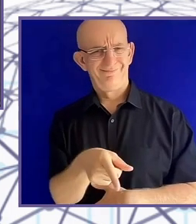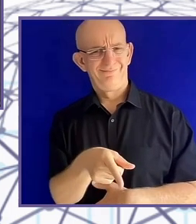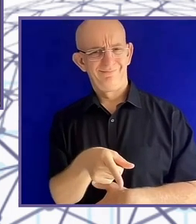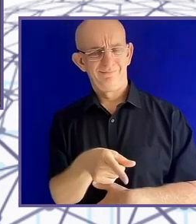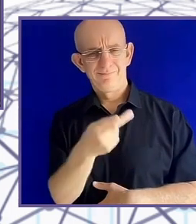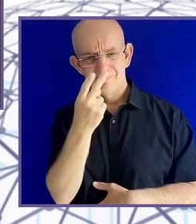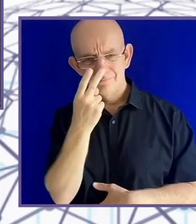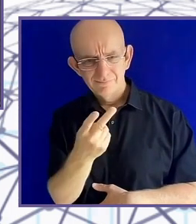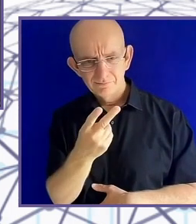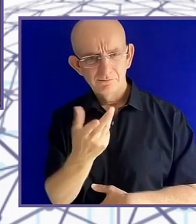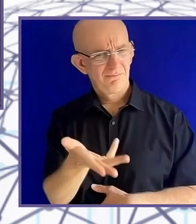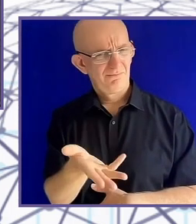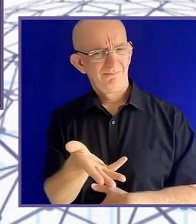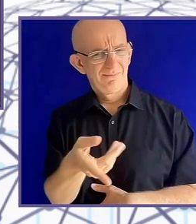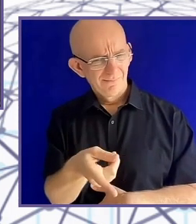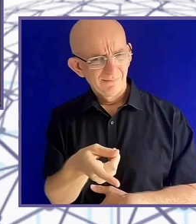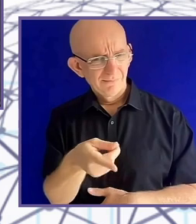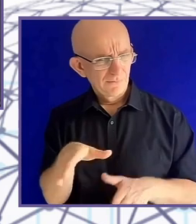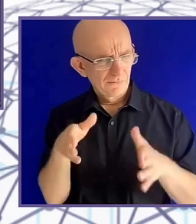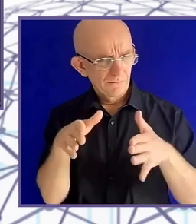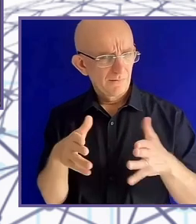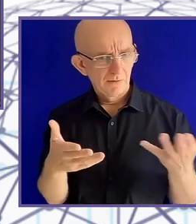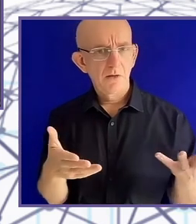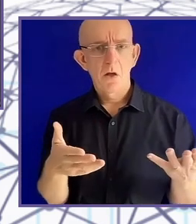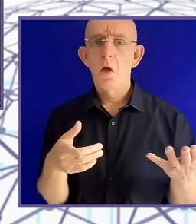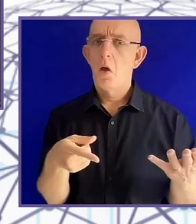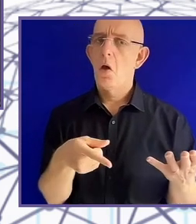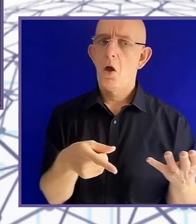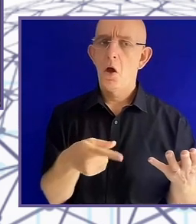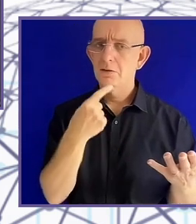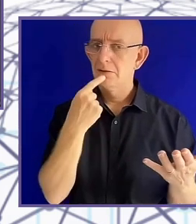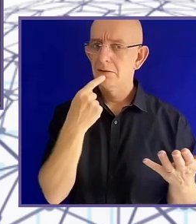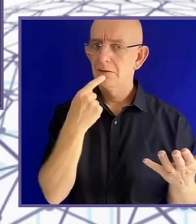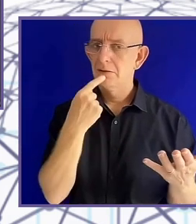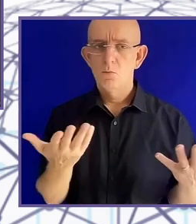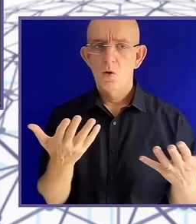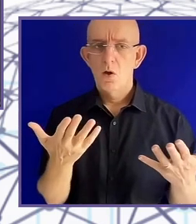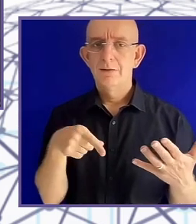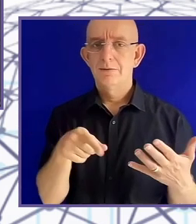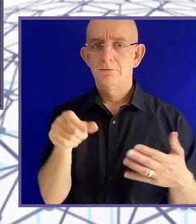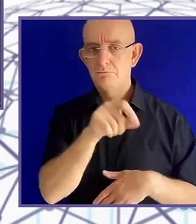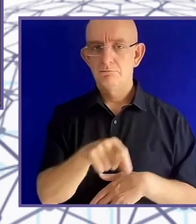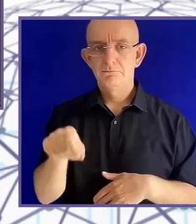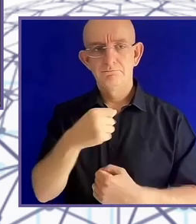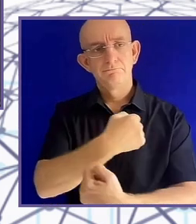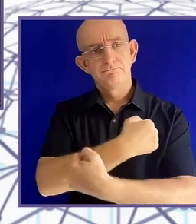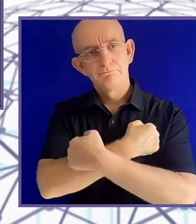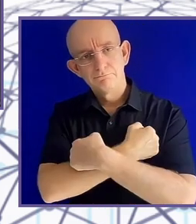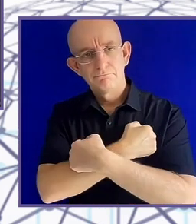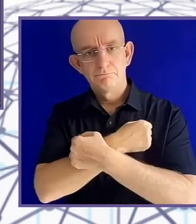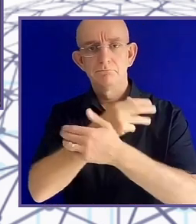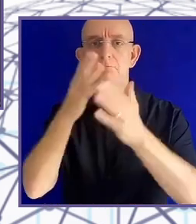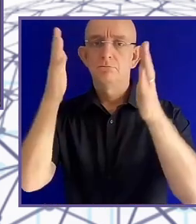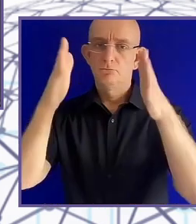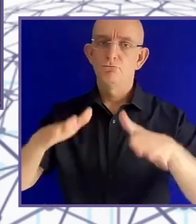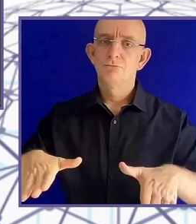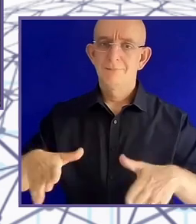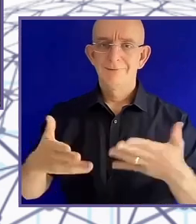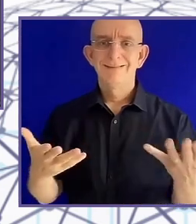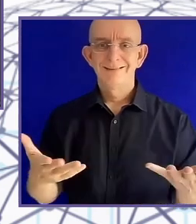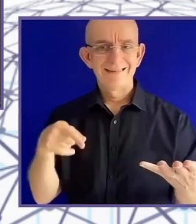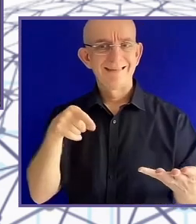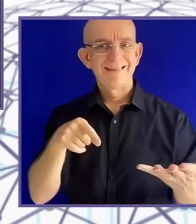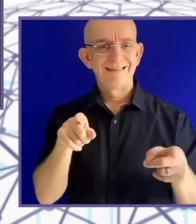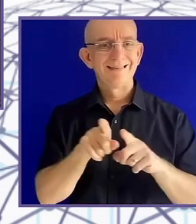perception of a tree was that. And she didn't have an image to see a tree. So as far as she was concerned, that's what a tree looked like. And, of course, it